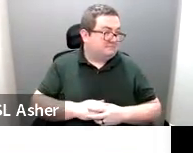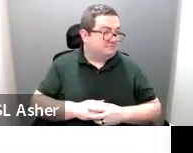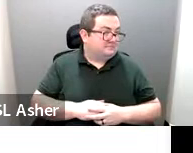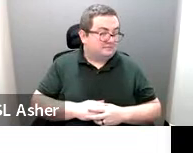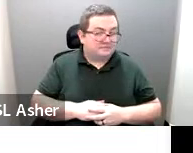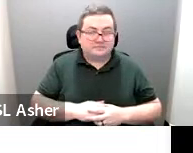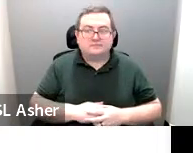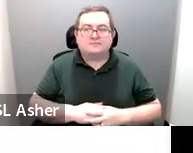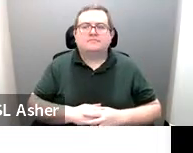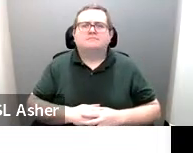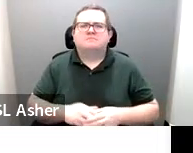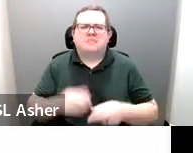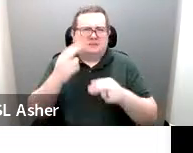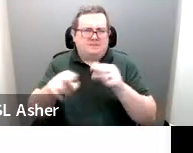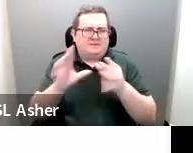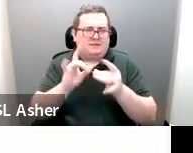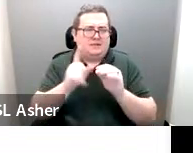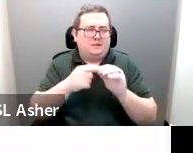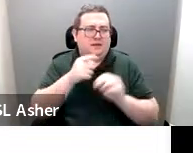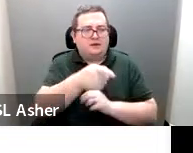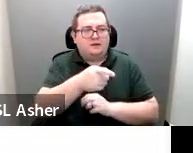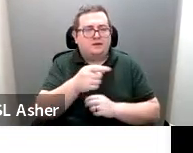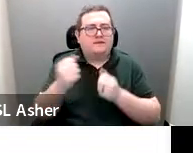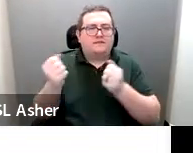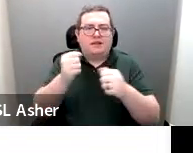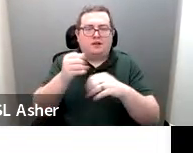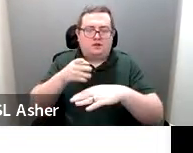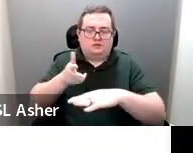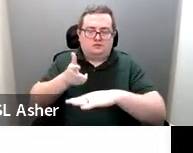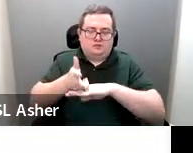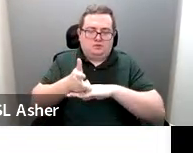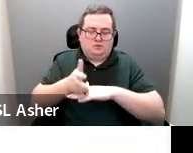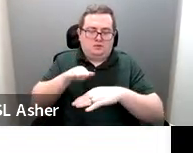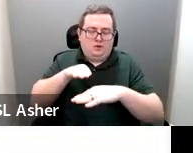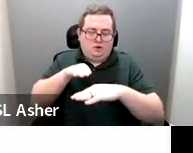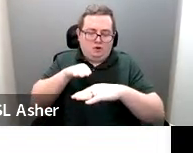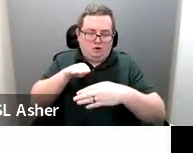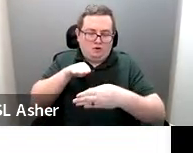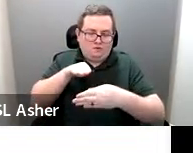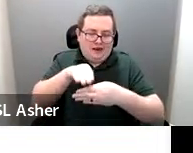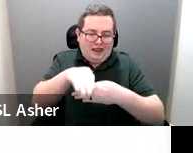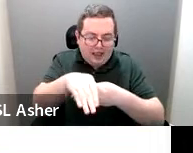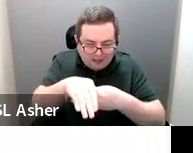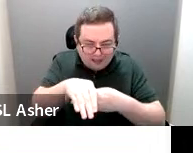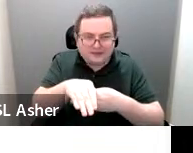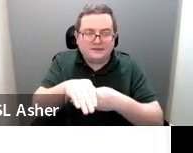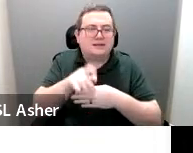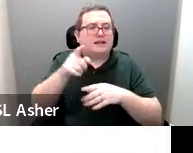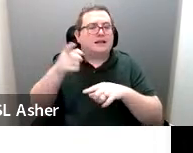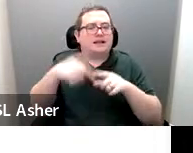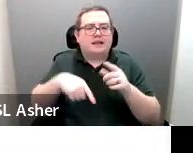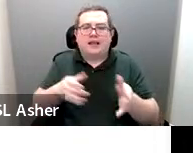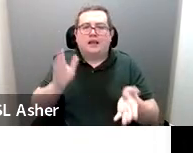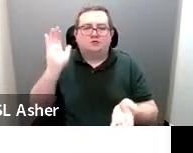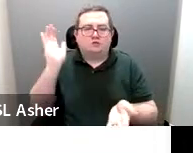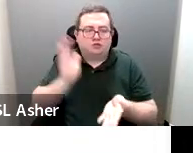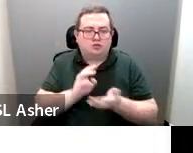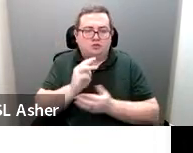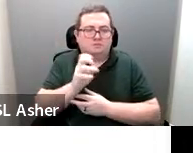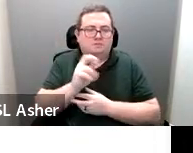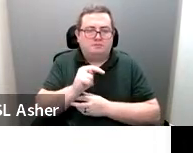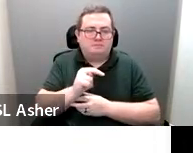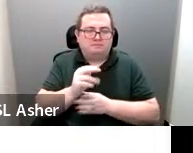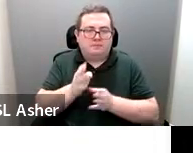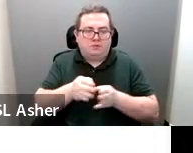Just a brief mention about vehicle overhang is that vehicles overhang cannot reduce the minimum width of the accessible